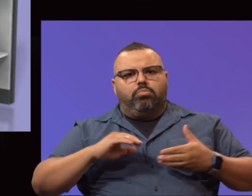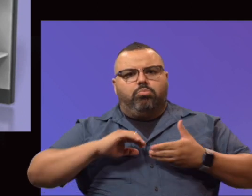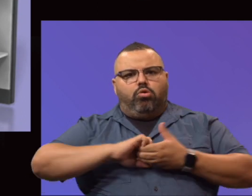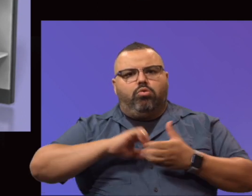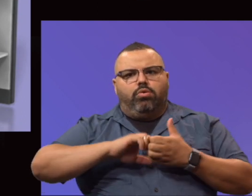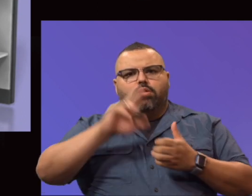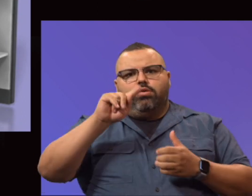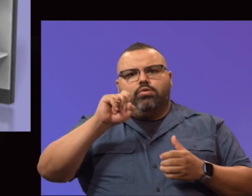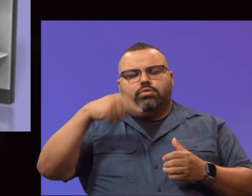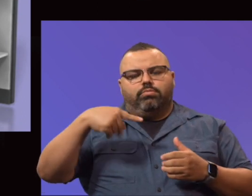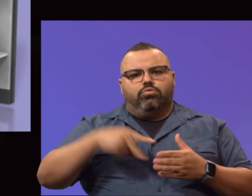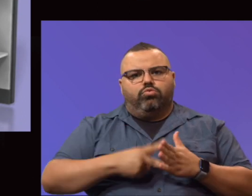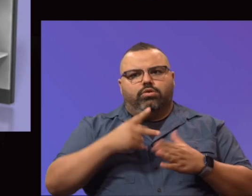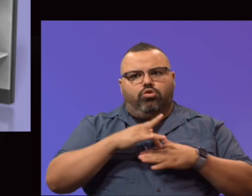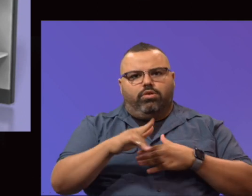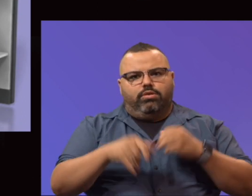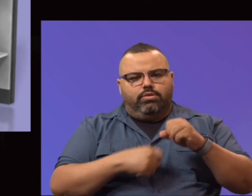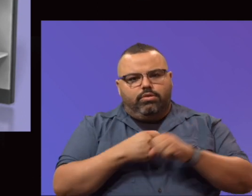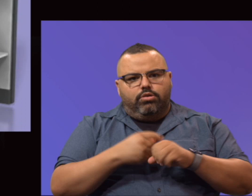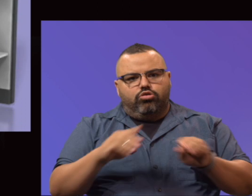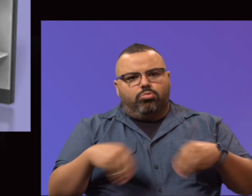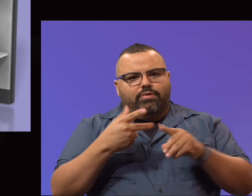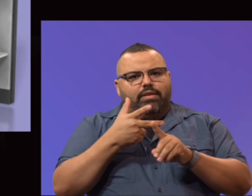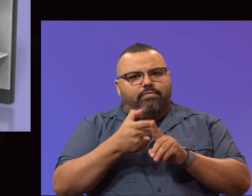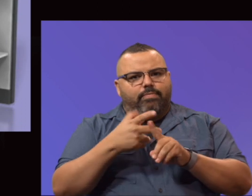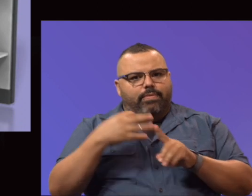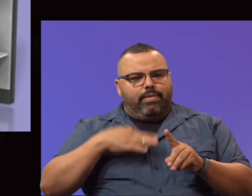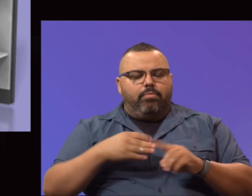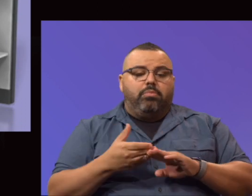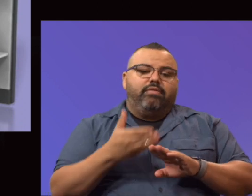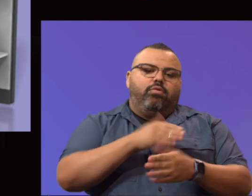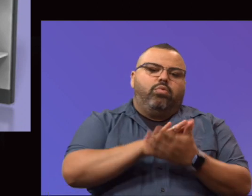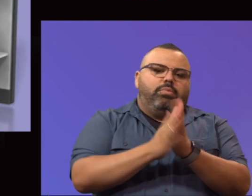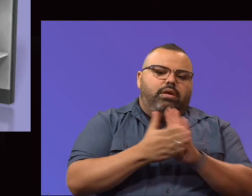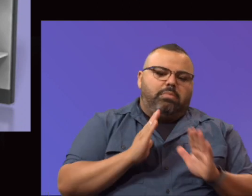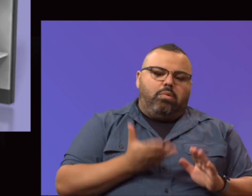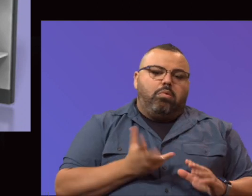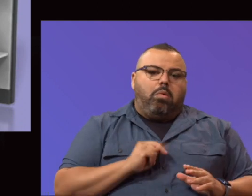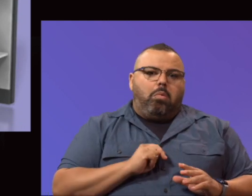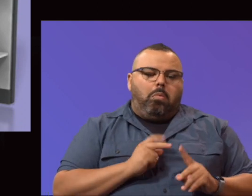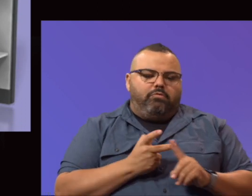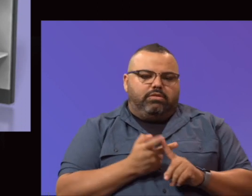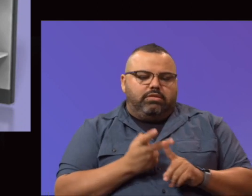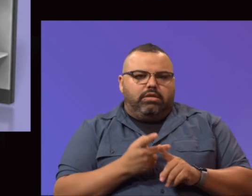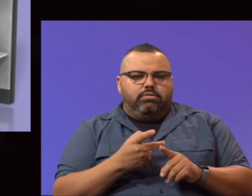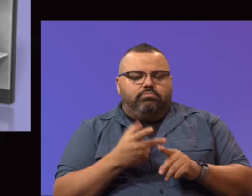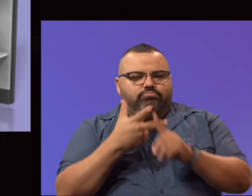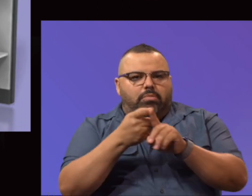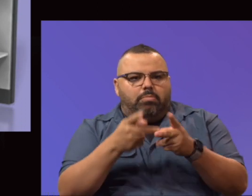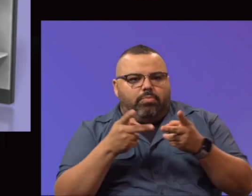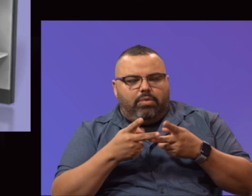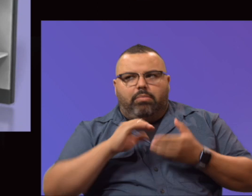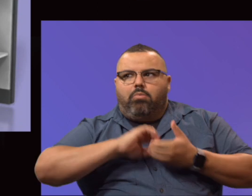this year to provide vaccine eligible before we became our own vaccination site. We were able to partner with them to provide